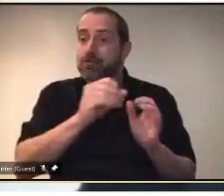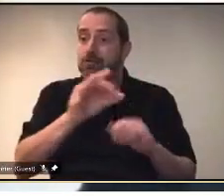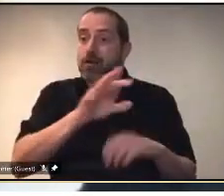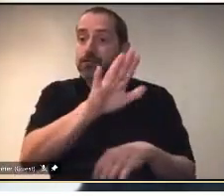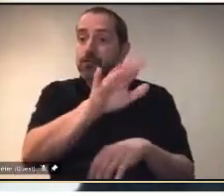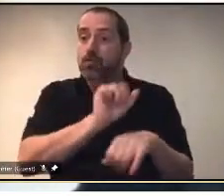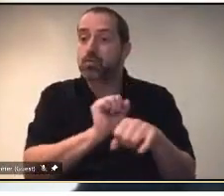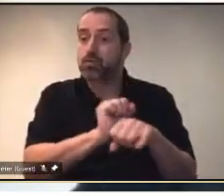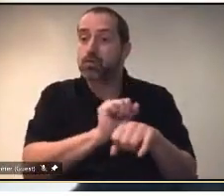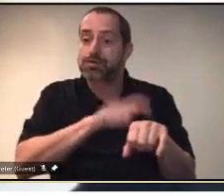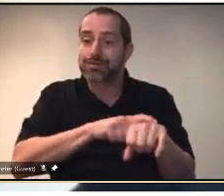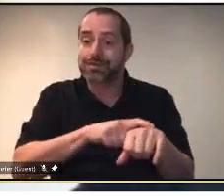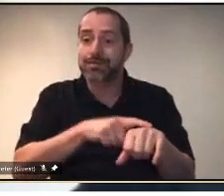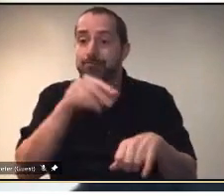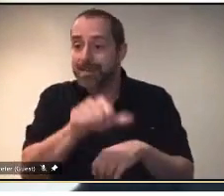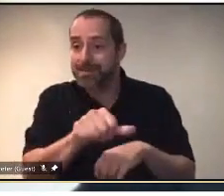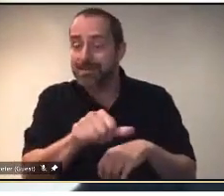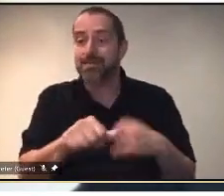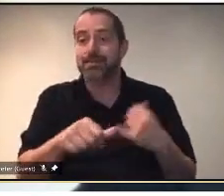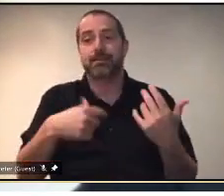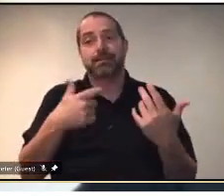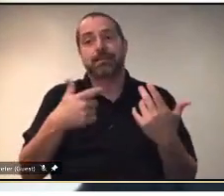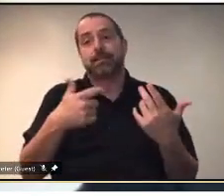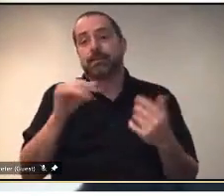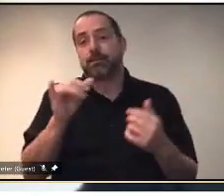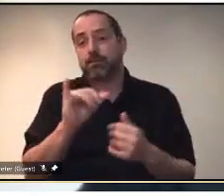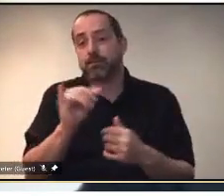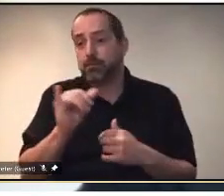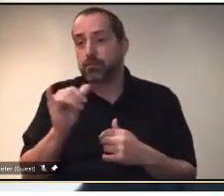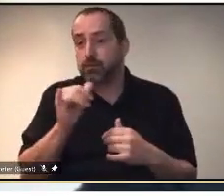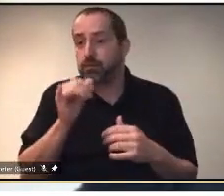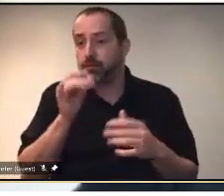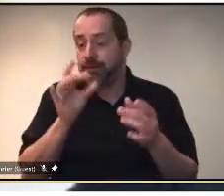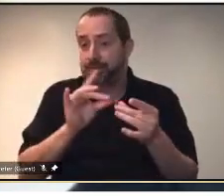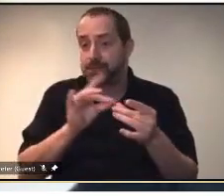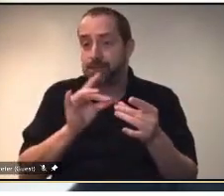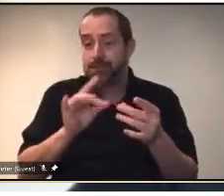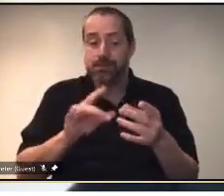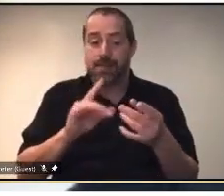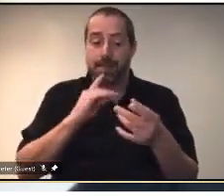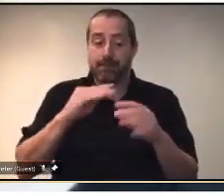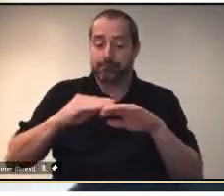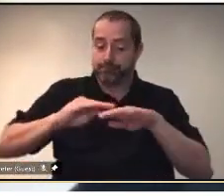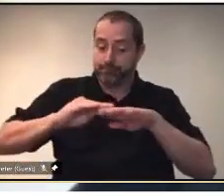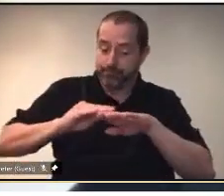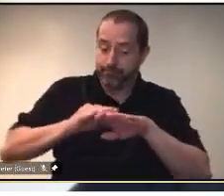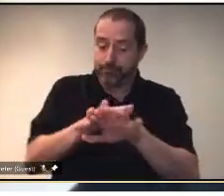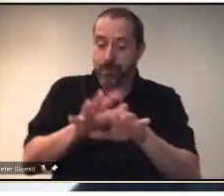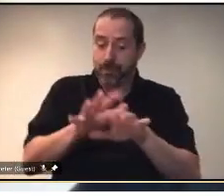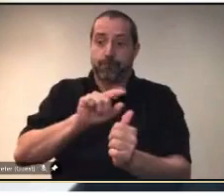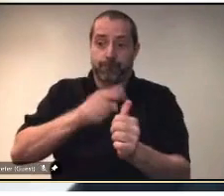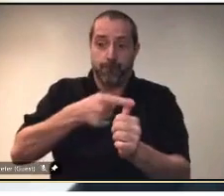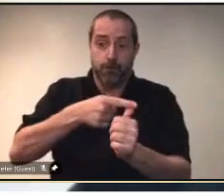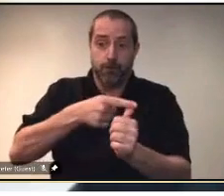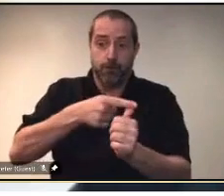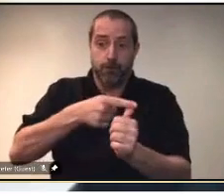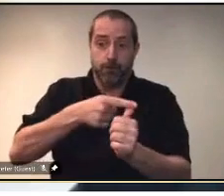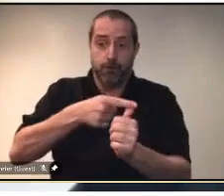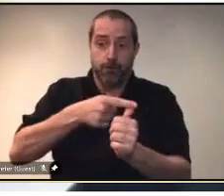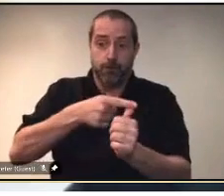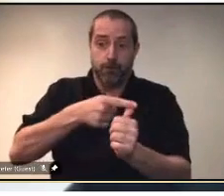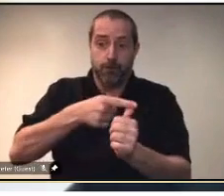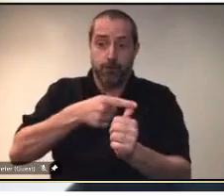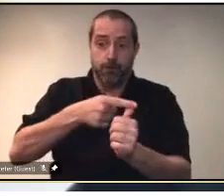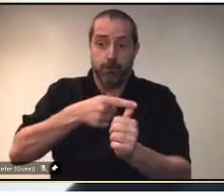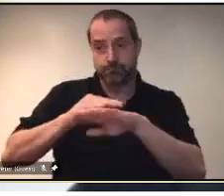make sure and we've also, as I mentioned before, we've also overlapped with second doses. So I think our vaccine rollout is going extremely well right